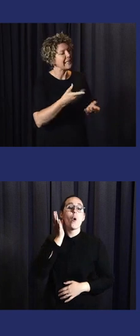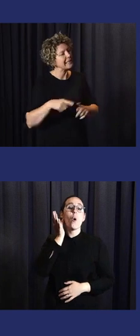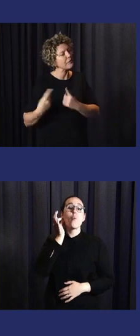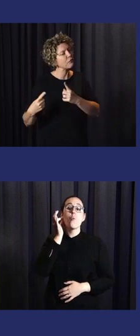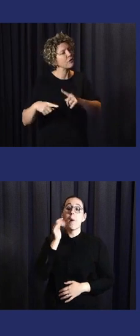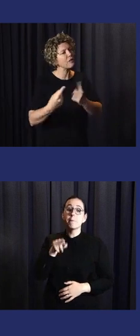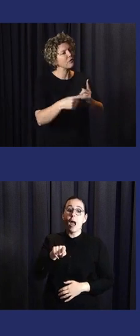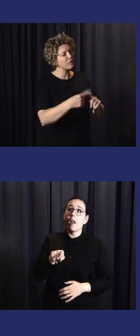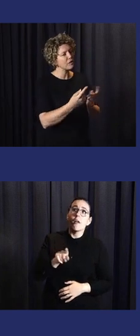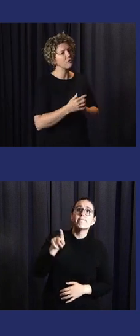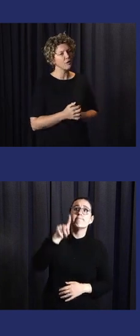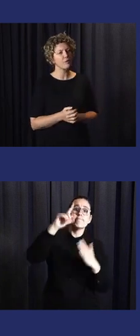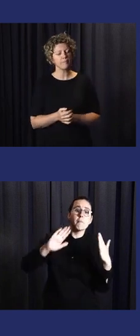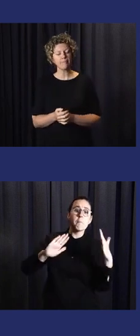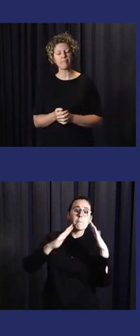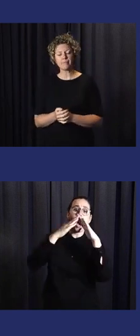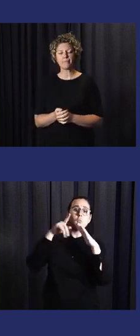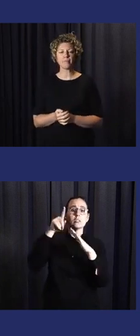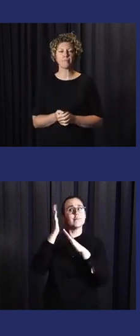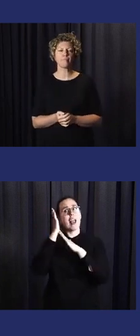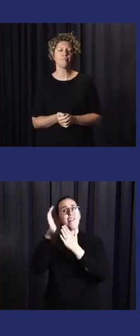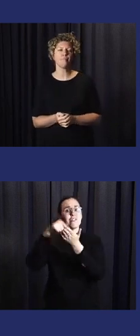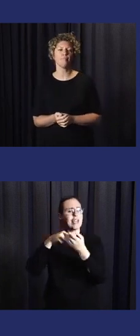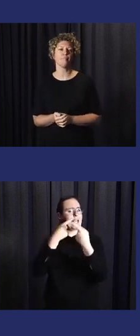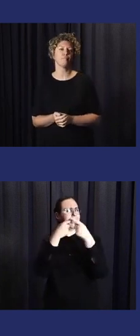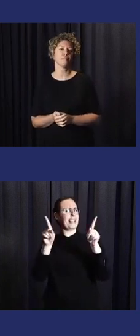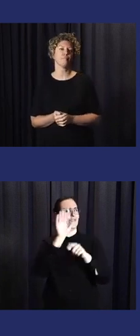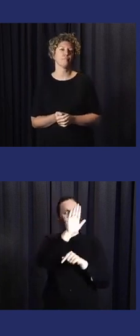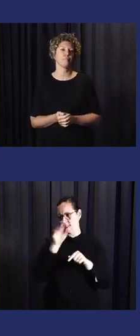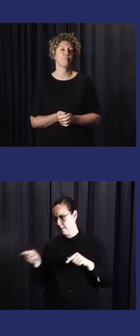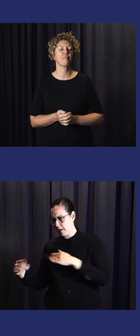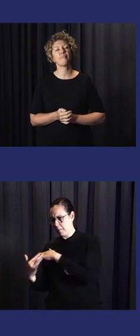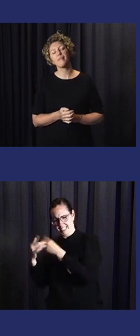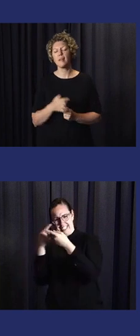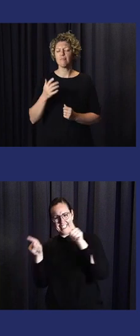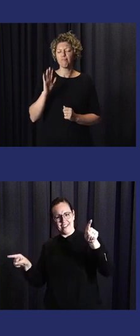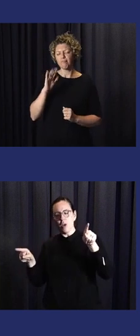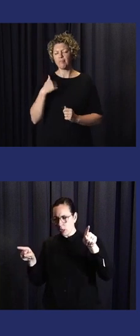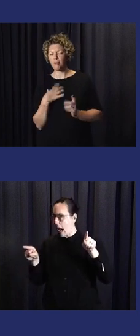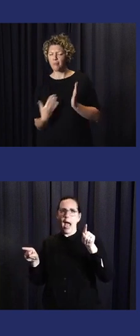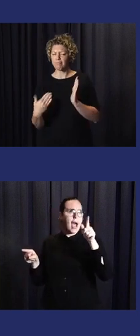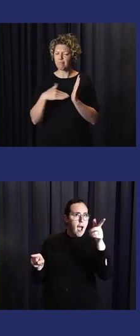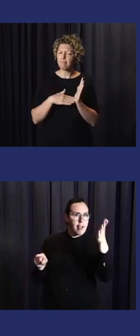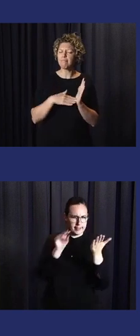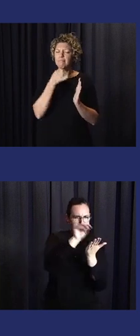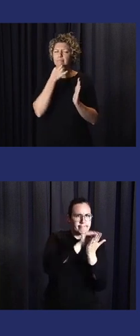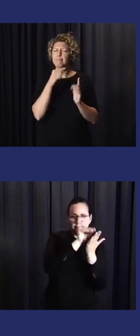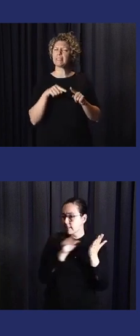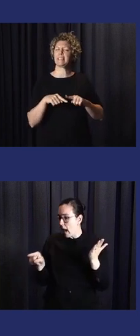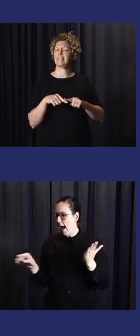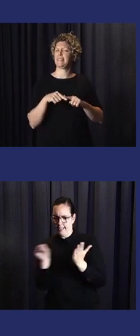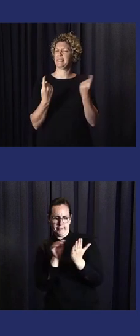but how that information gets conveyed to the different communities. Great. I would like to just